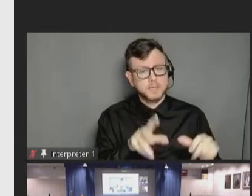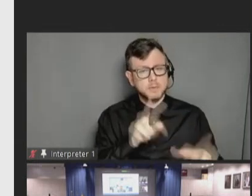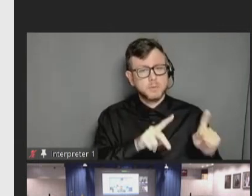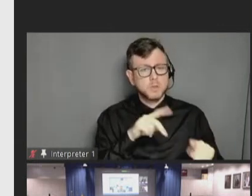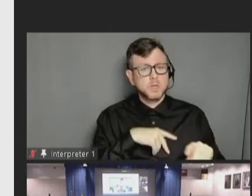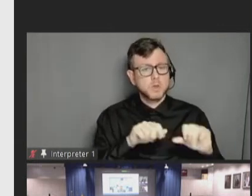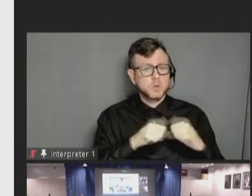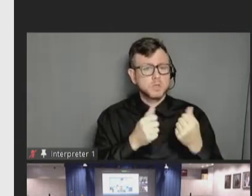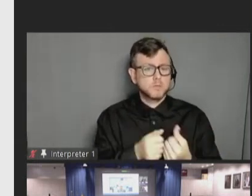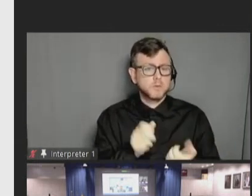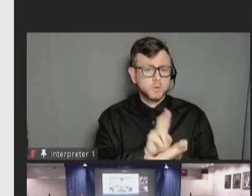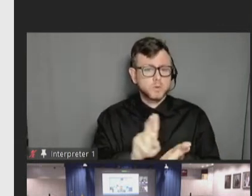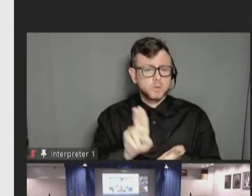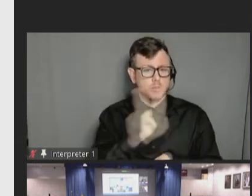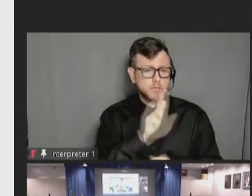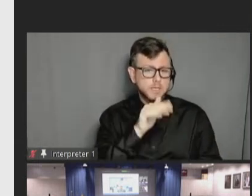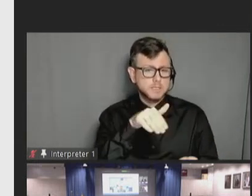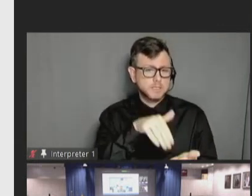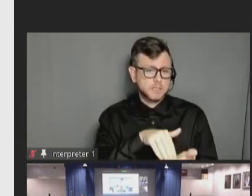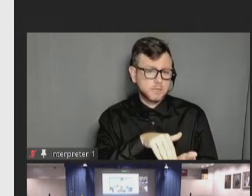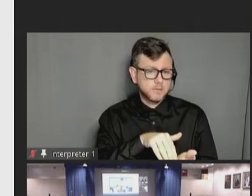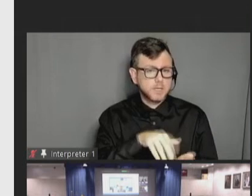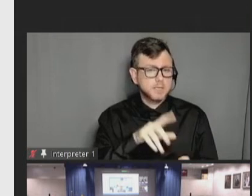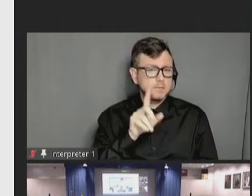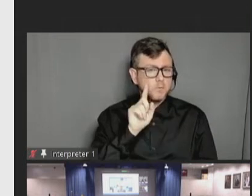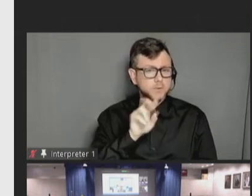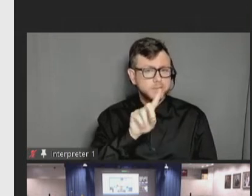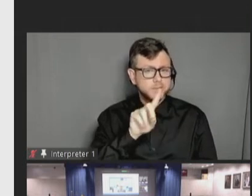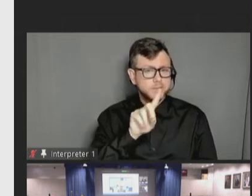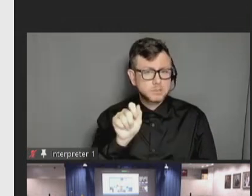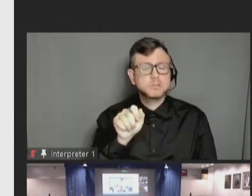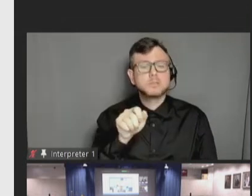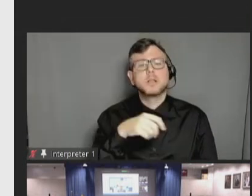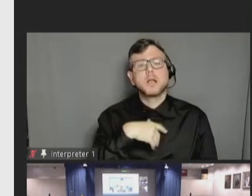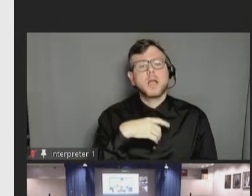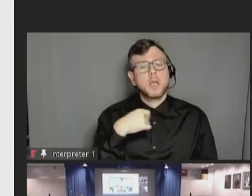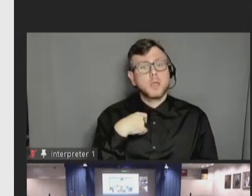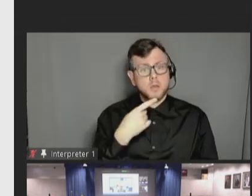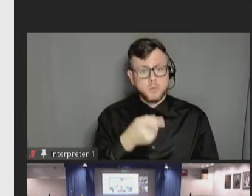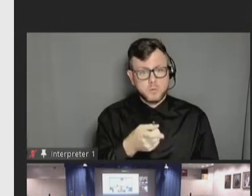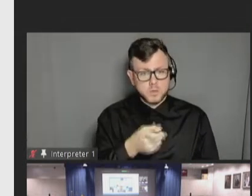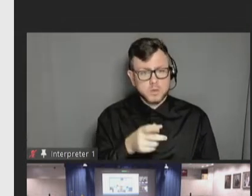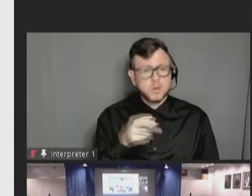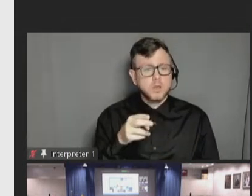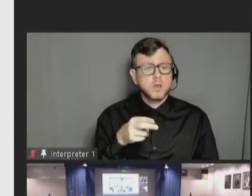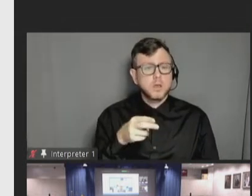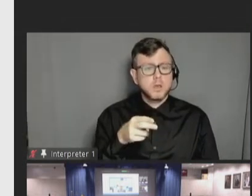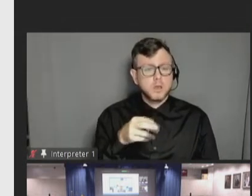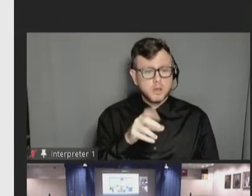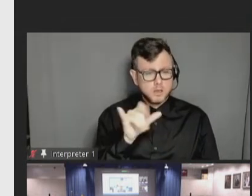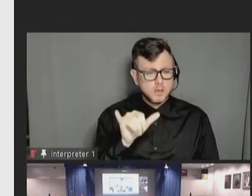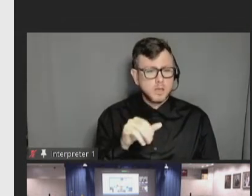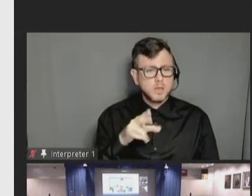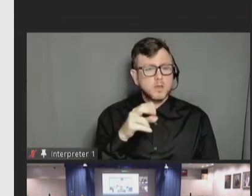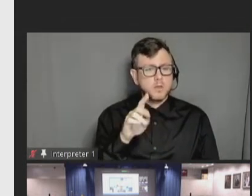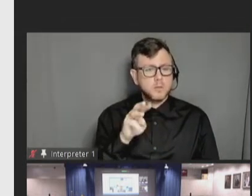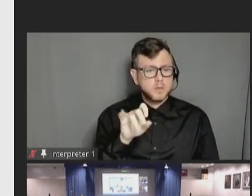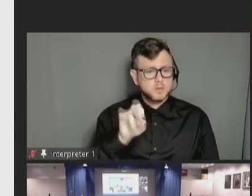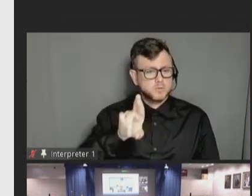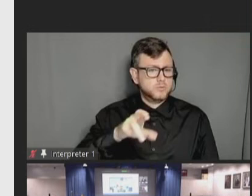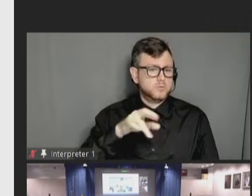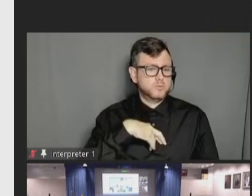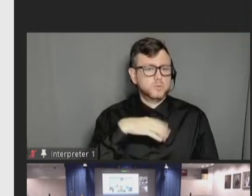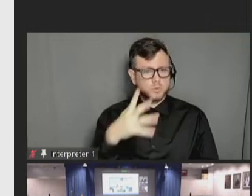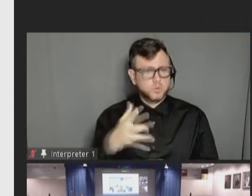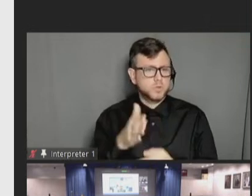the Association of University Centers on Disabilities. And I want to acknowledge Holly Holmeister, who generously shared her time and